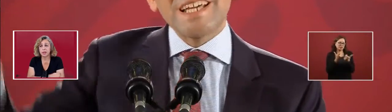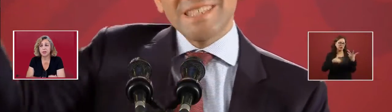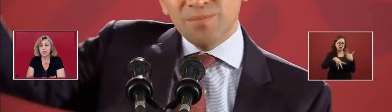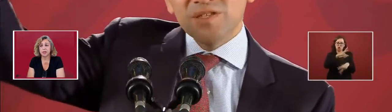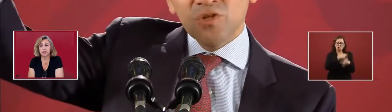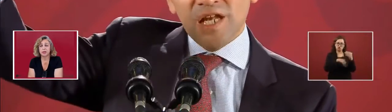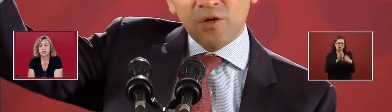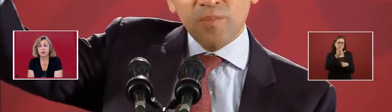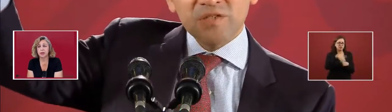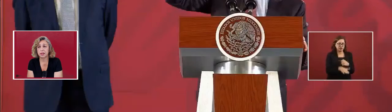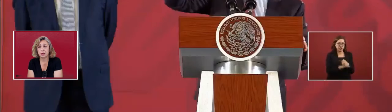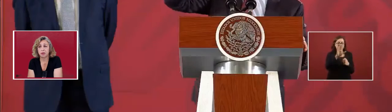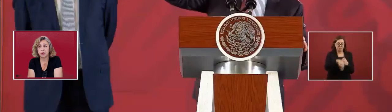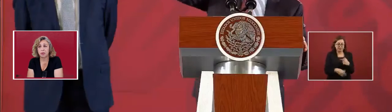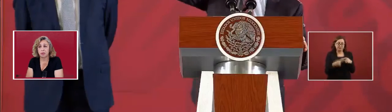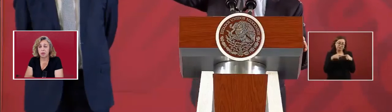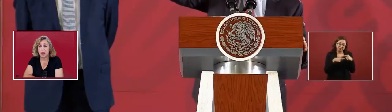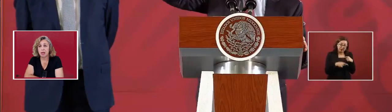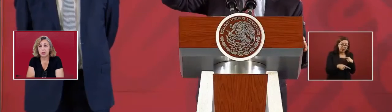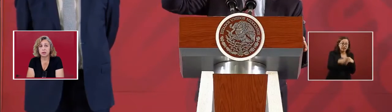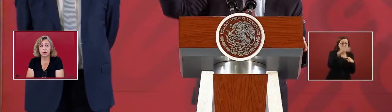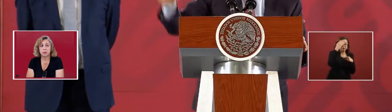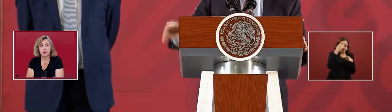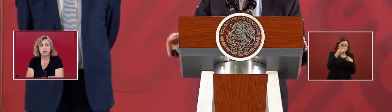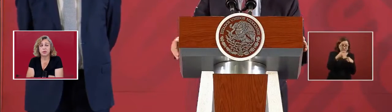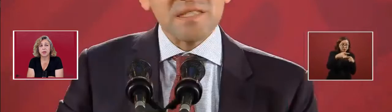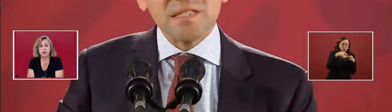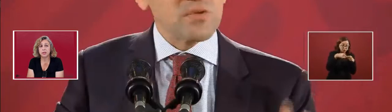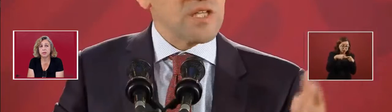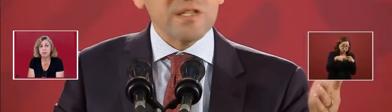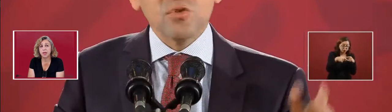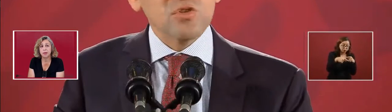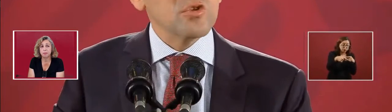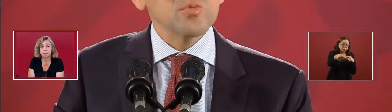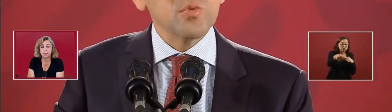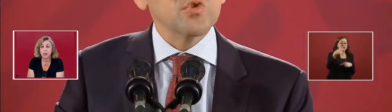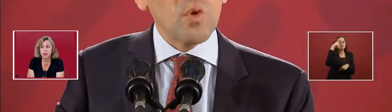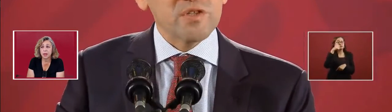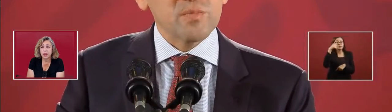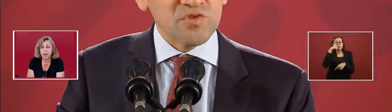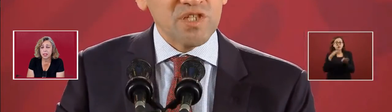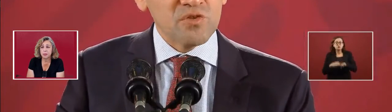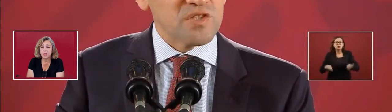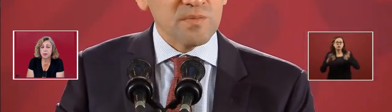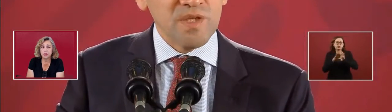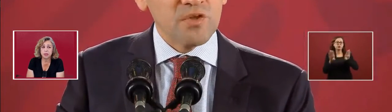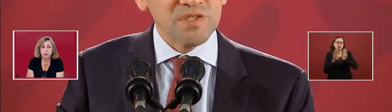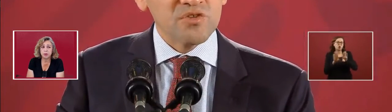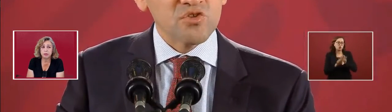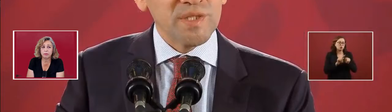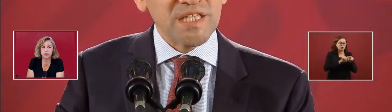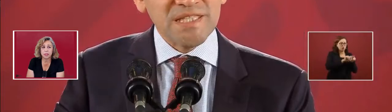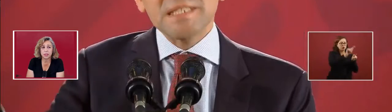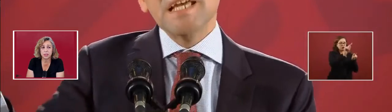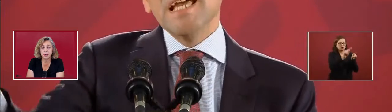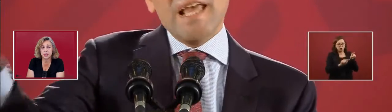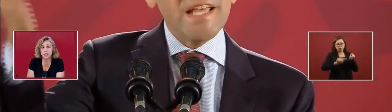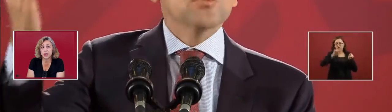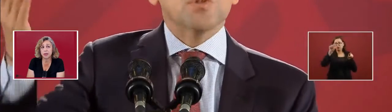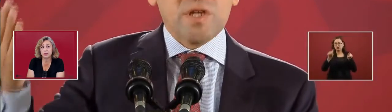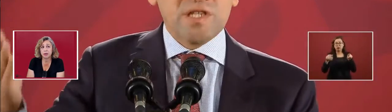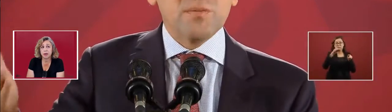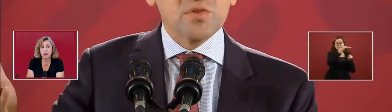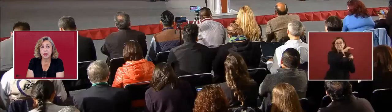part that you need to look at the growth long-term growth is the median. It's been about 2.4% since